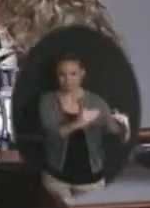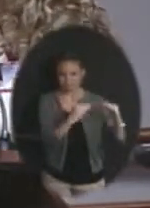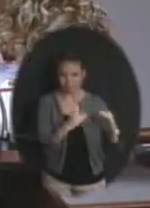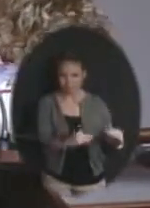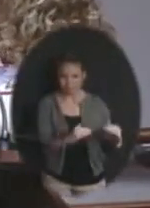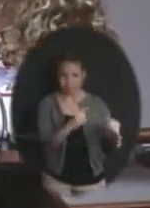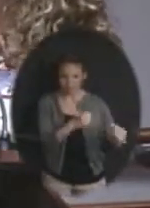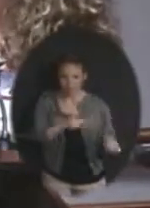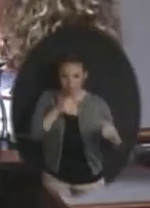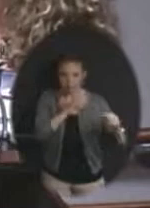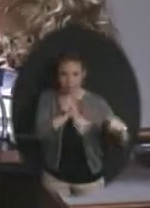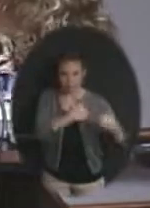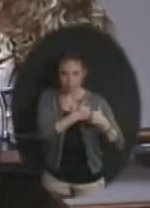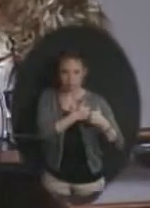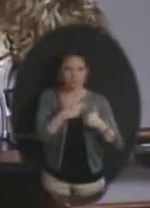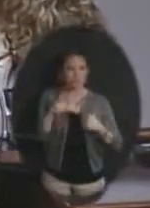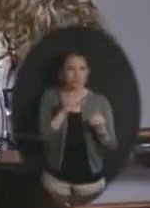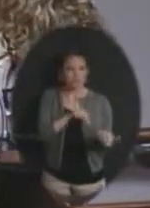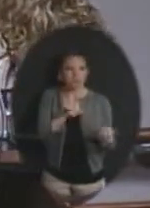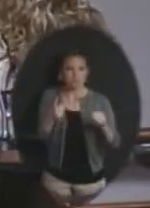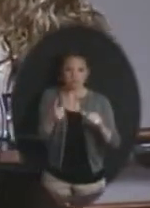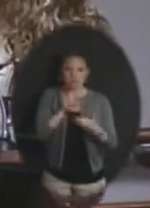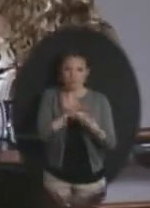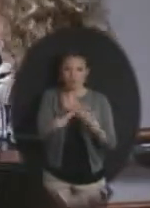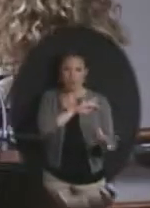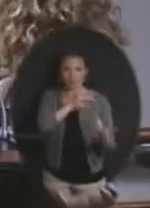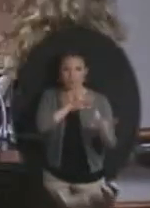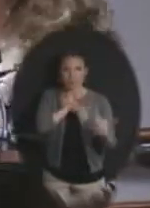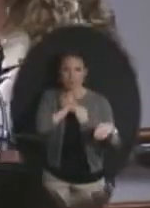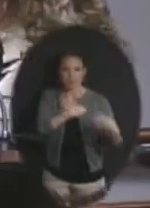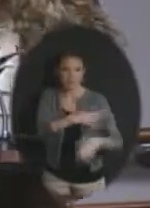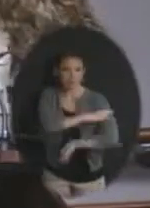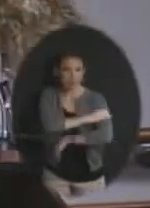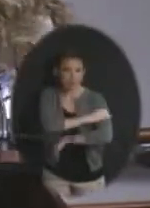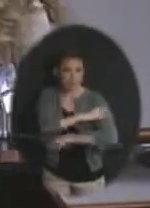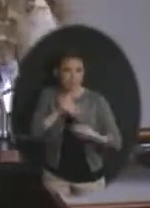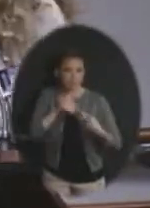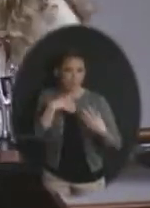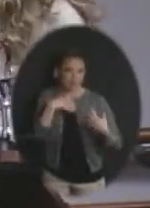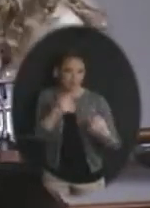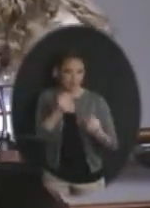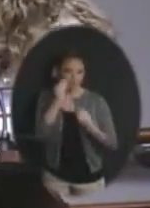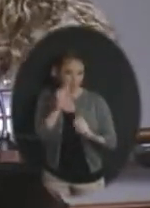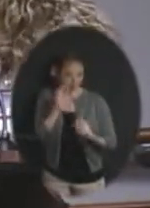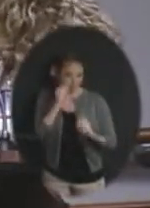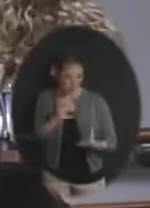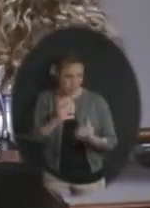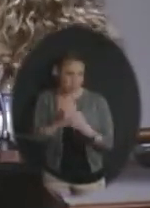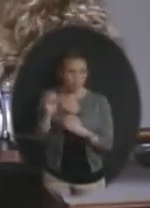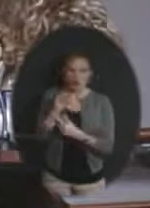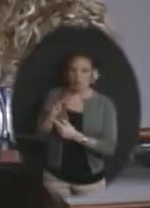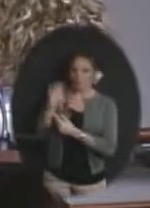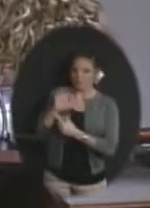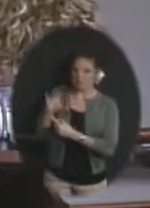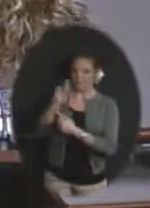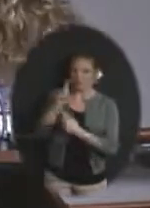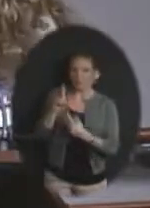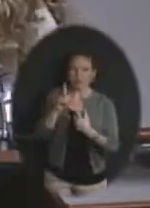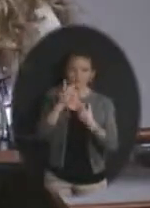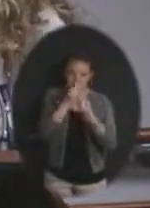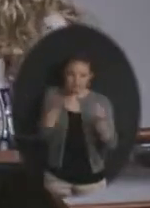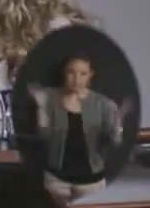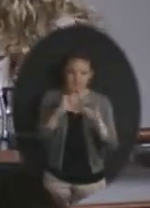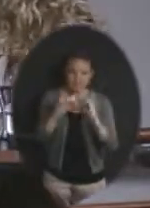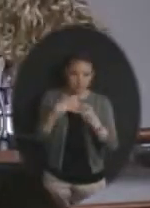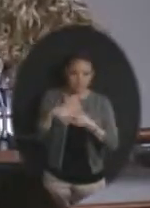they have stations at the back-to-school outreach to check blood pressure or provide health information. OMC contributions to the district are plentiful. A